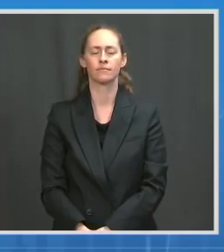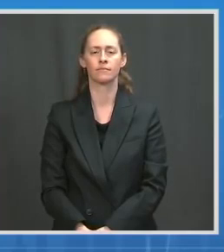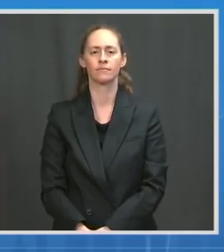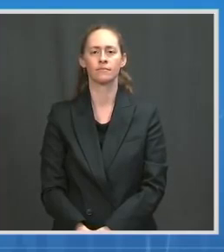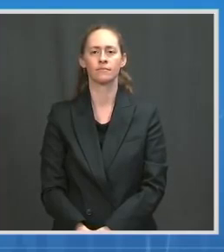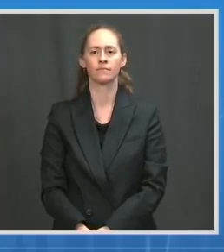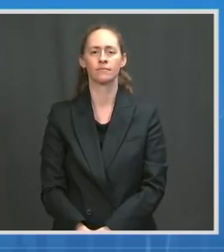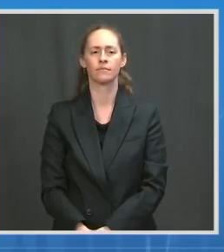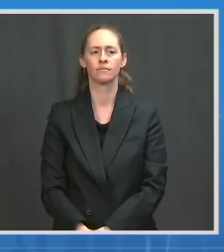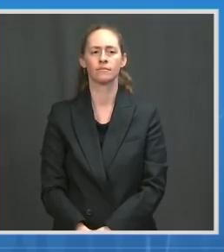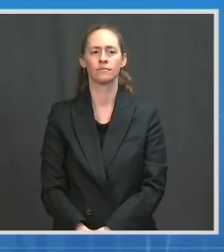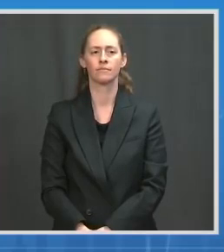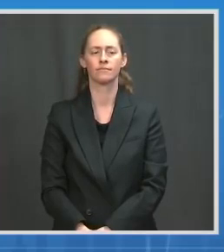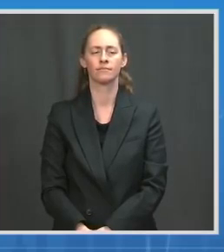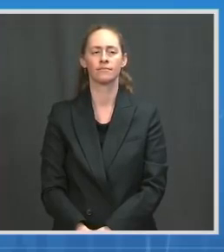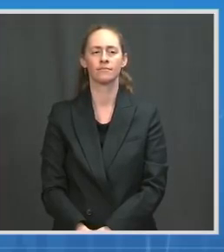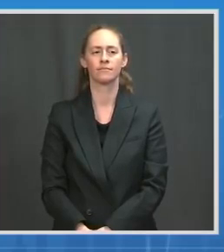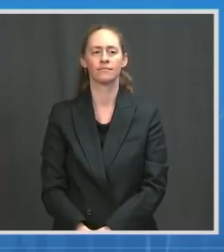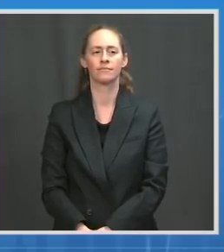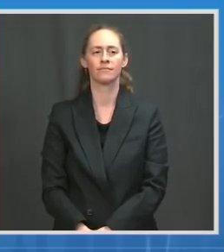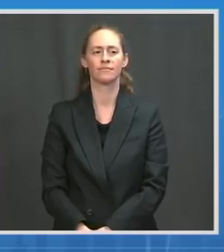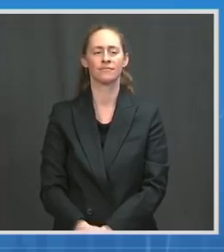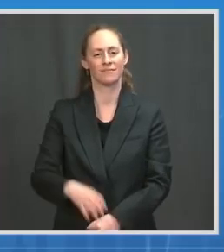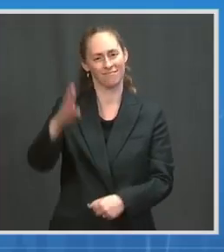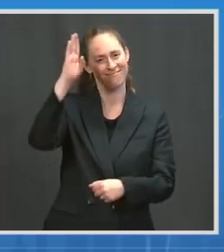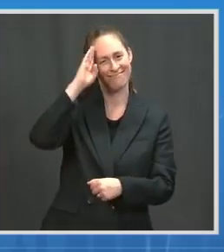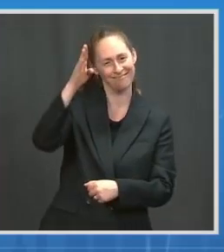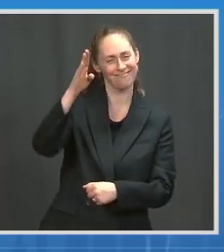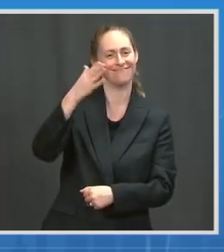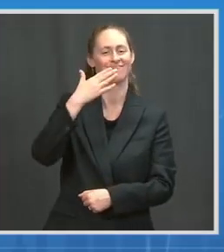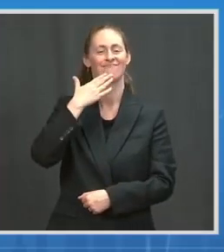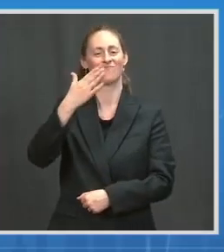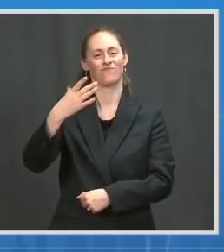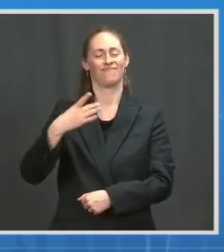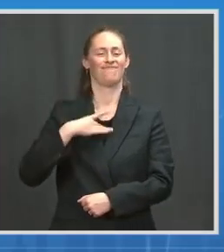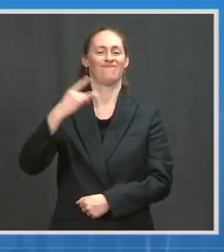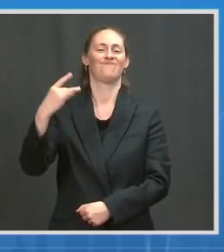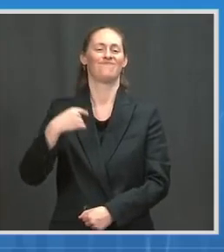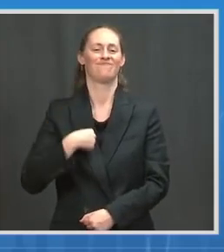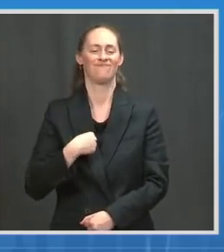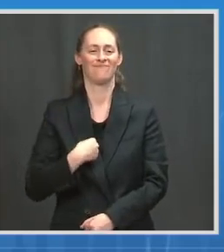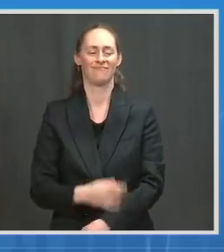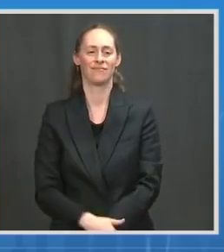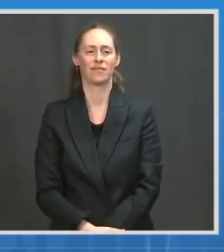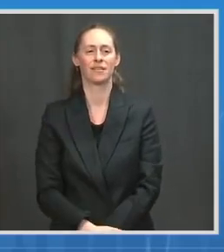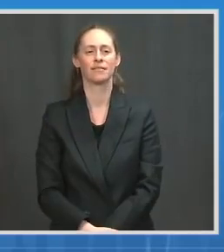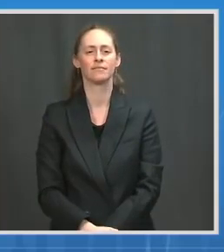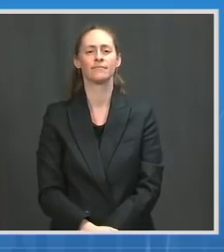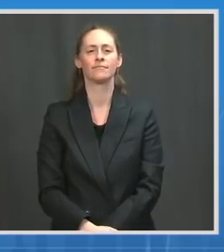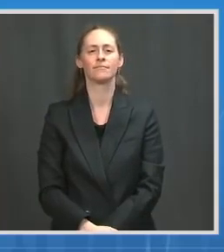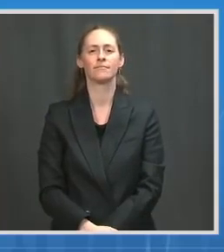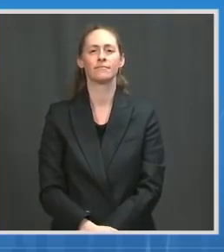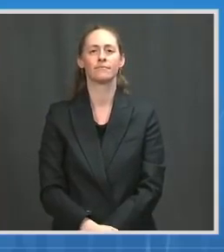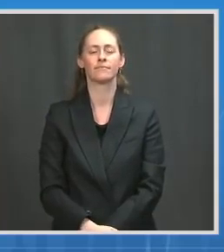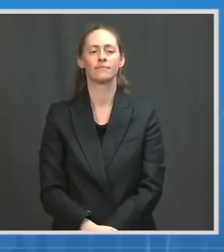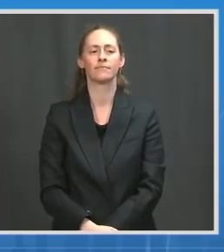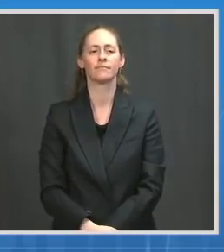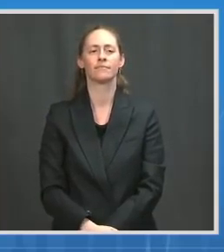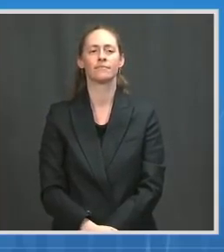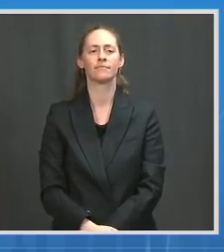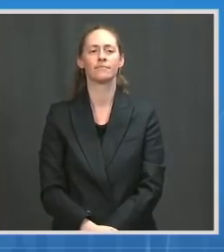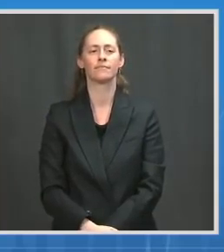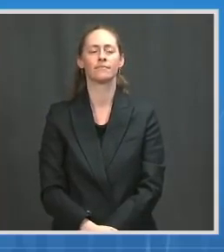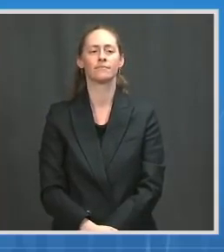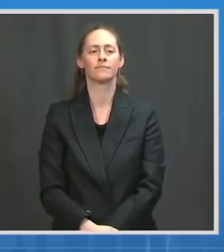Hi. Thanks for taking my questions. So, I wanted to ask you guys, you know, there's been plenty of reports out now that